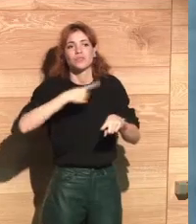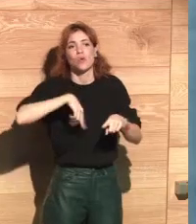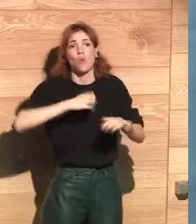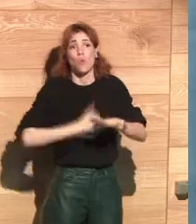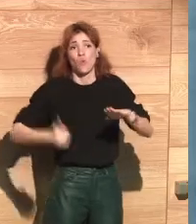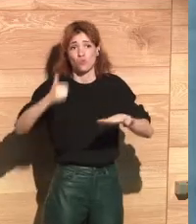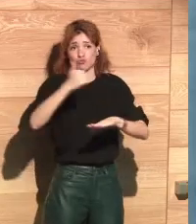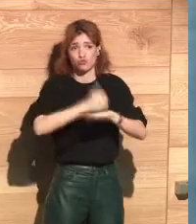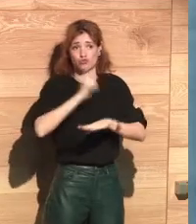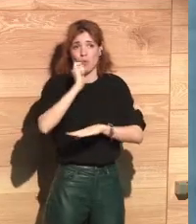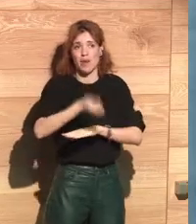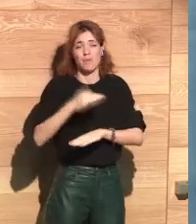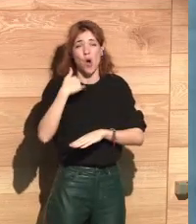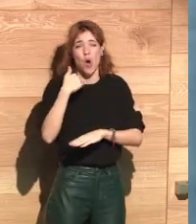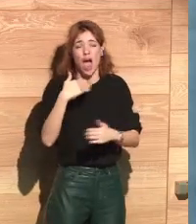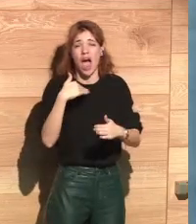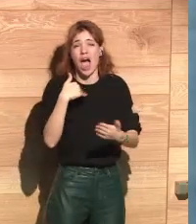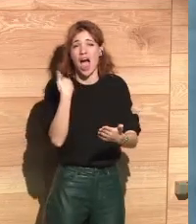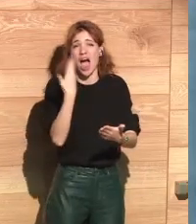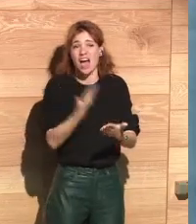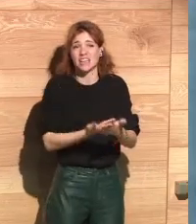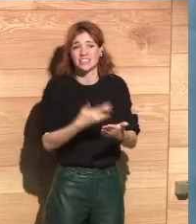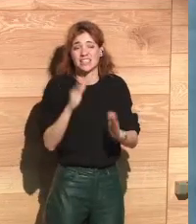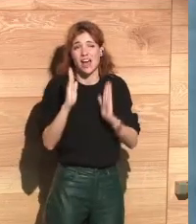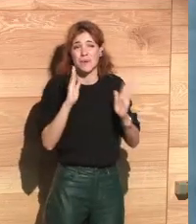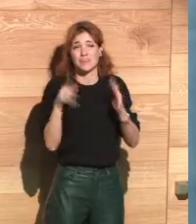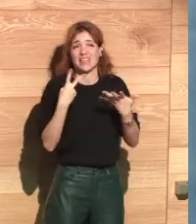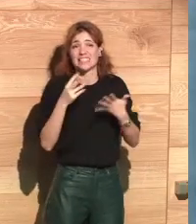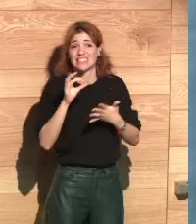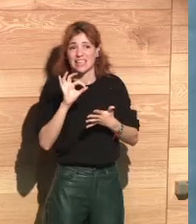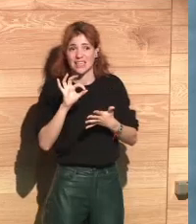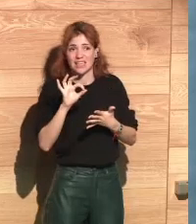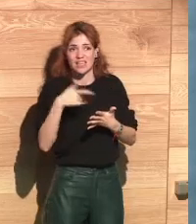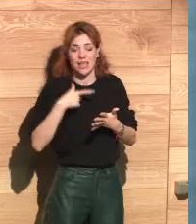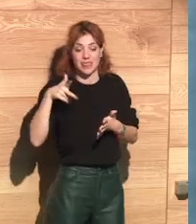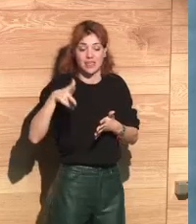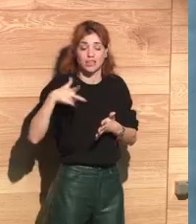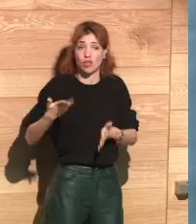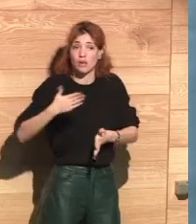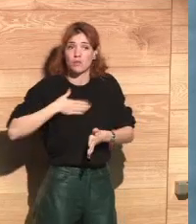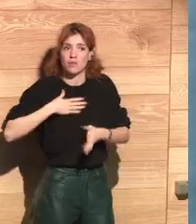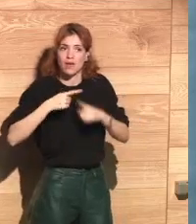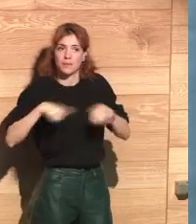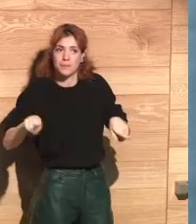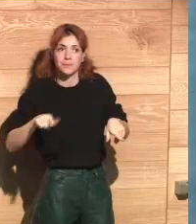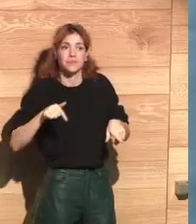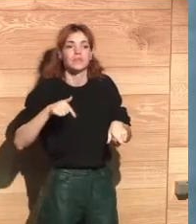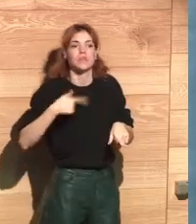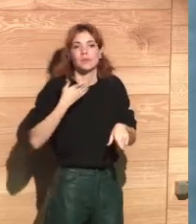all the work from the Supreme Court in the United States and up until the